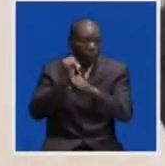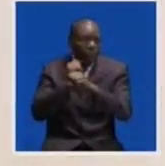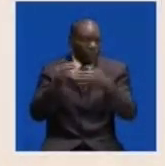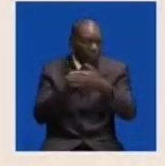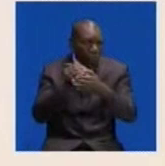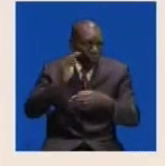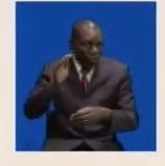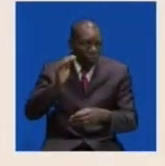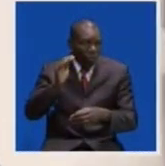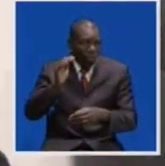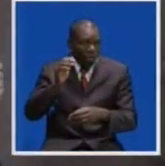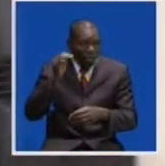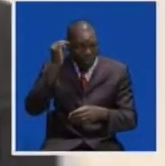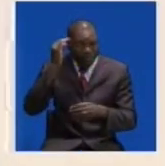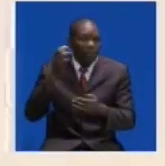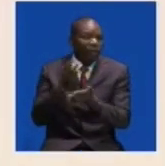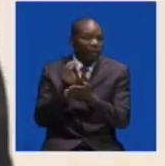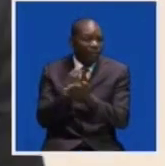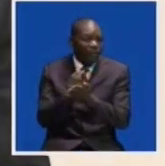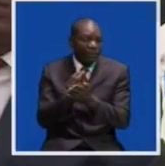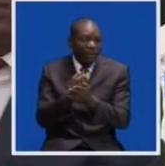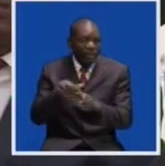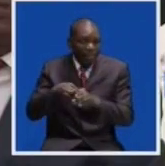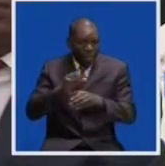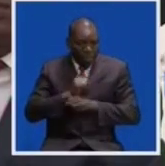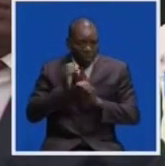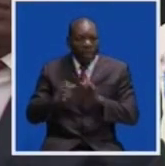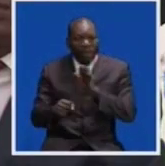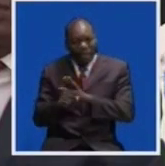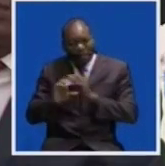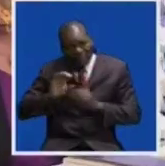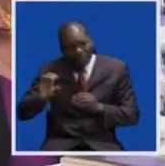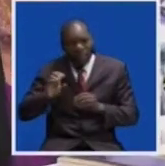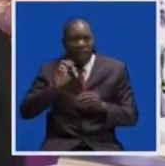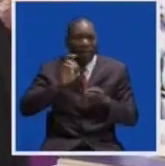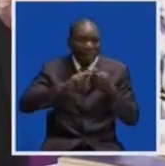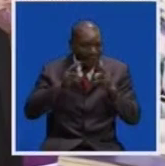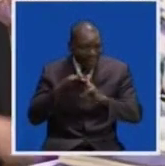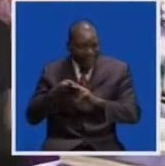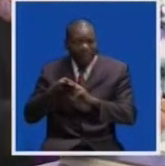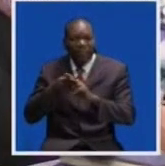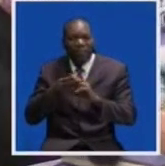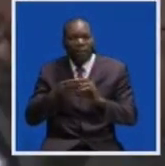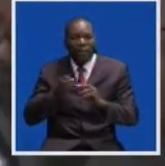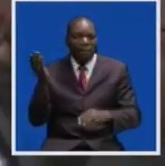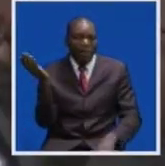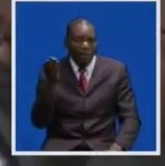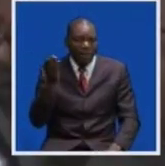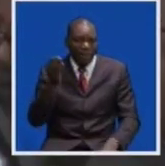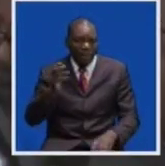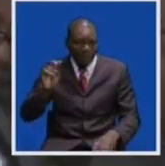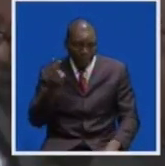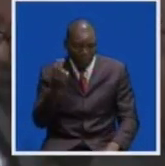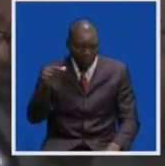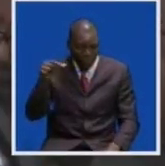Finance Minister Walia Ngandu has engaged stakeholders from the private sector and cooperating partners, briefing them about Zambia's second quarter